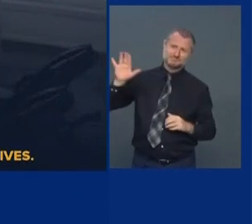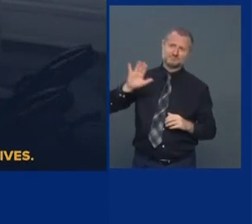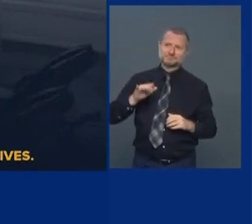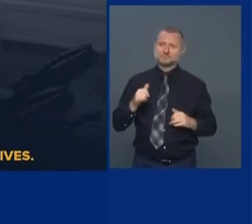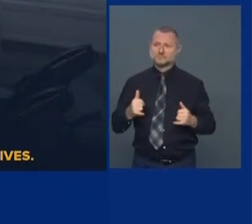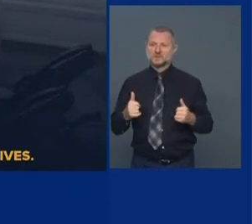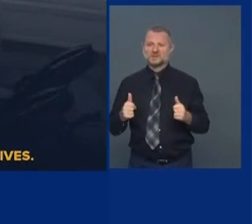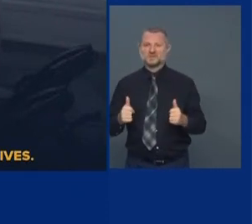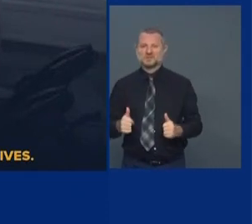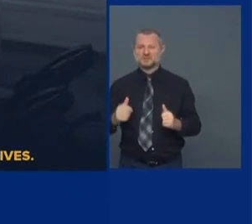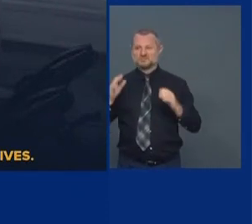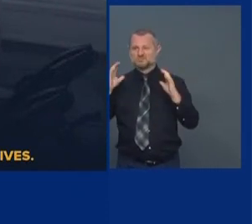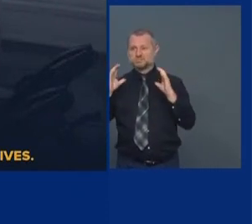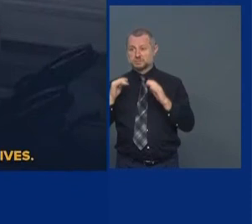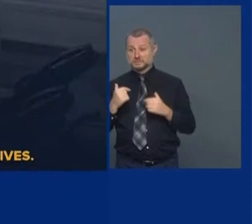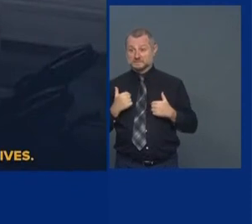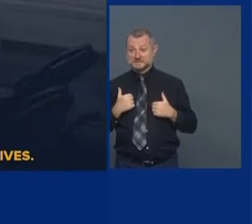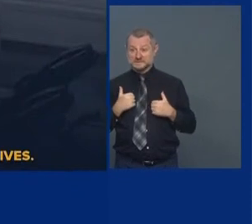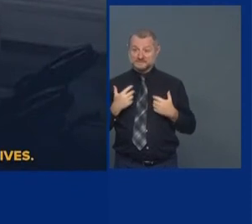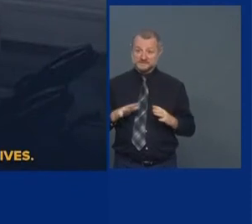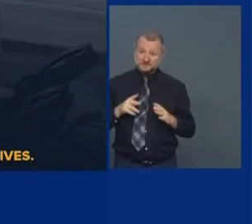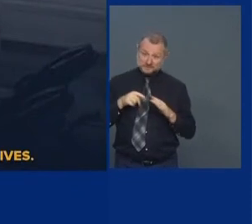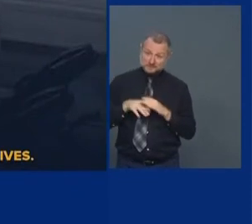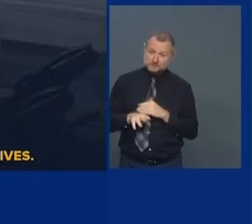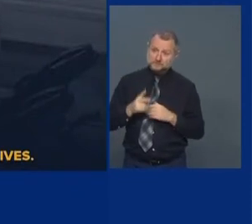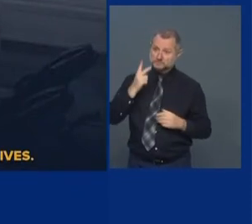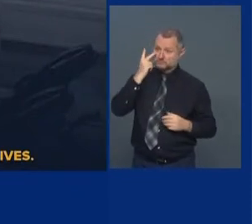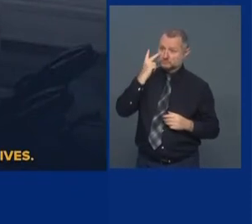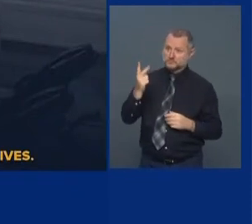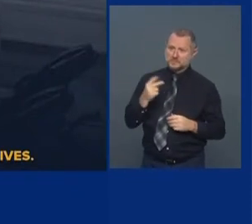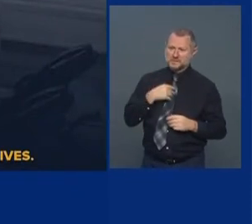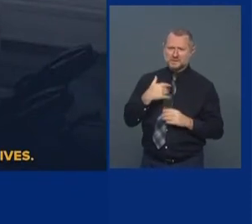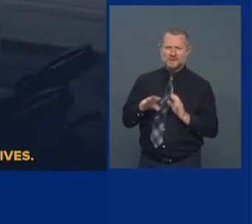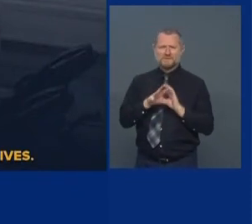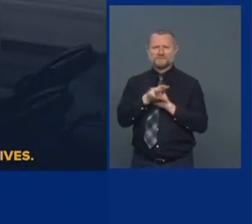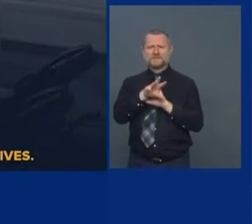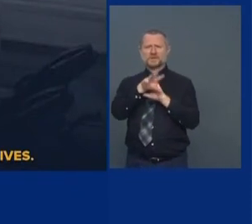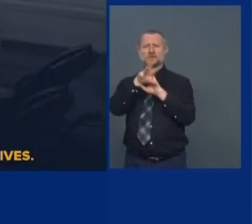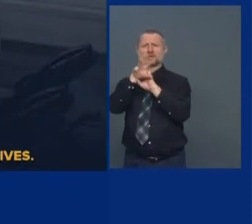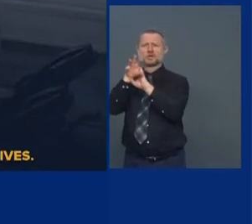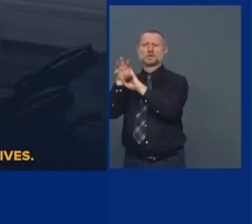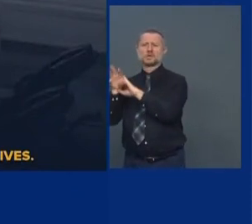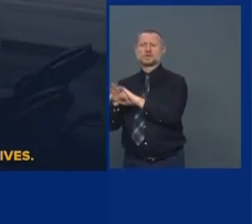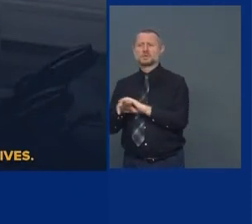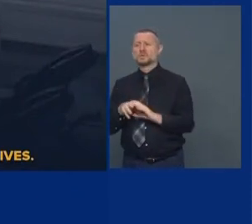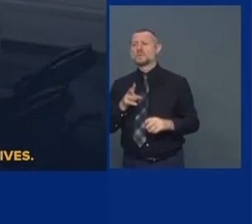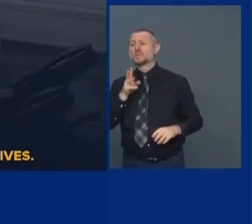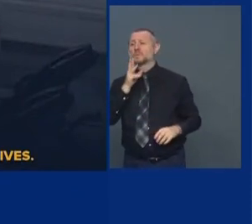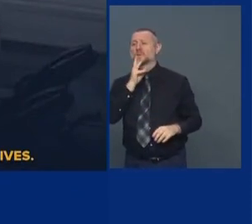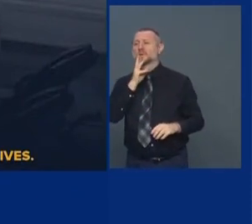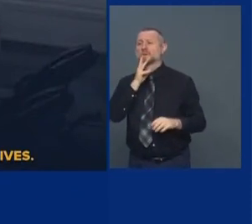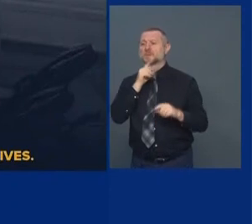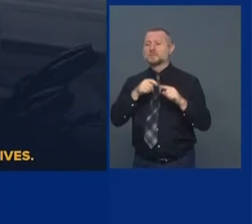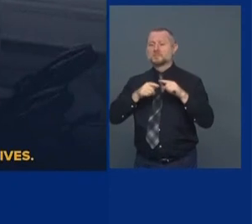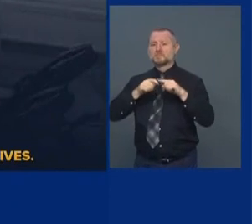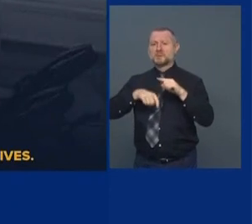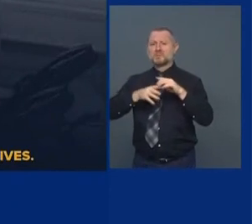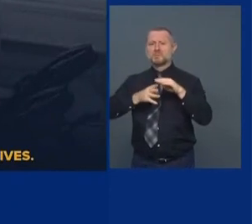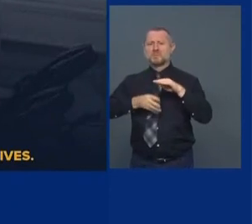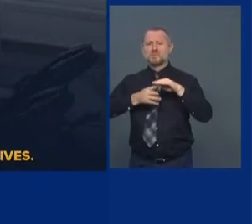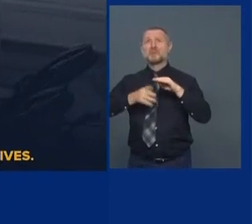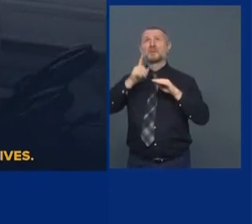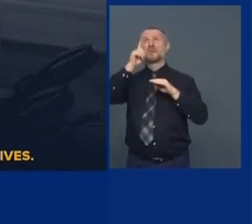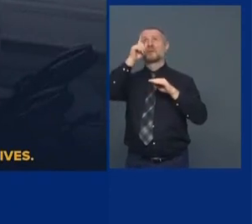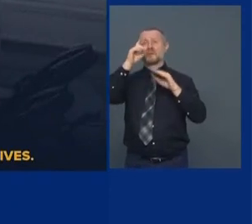I went to the tunnel. I took a video of water seeping into the tunnel. I took a video